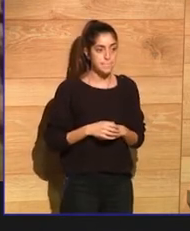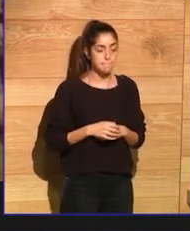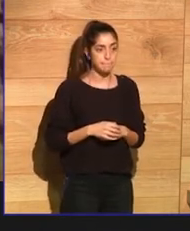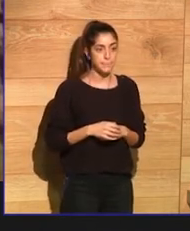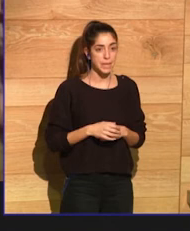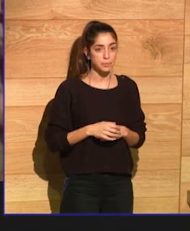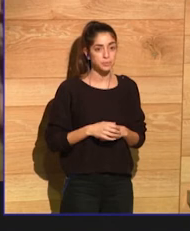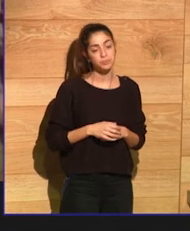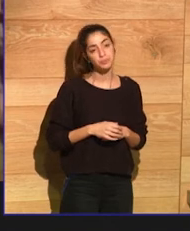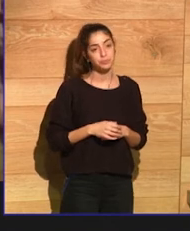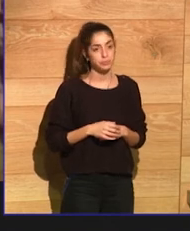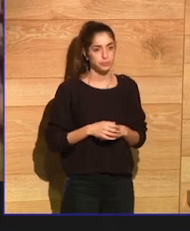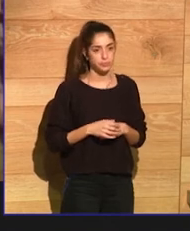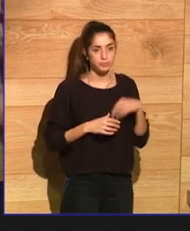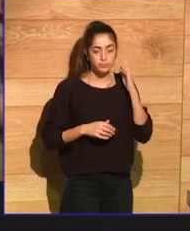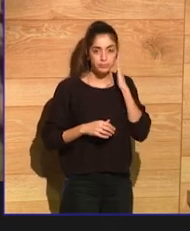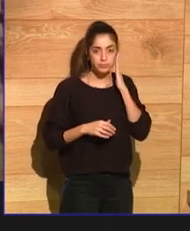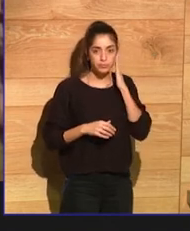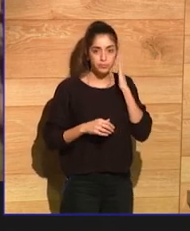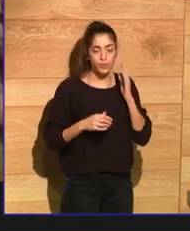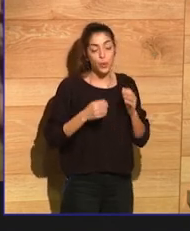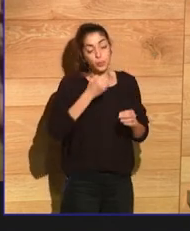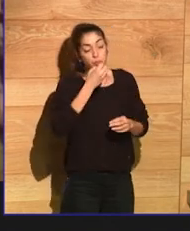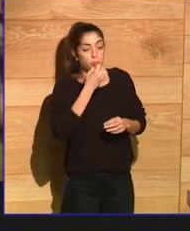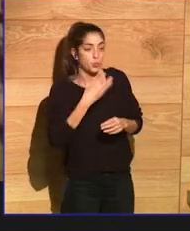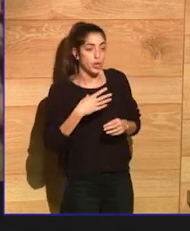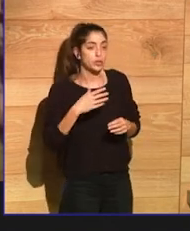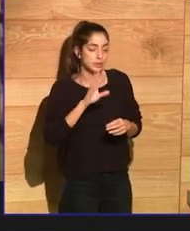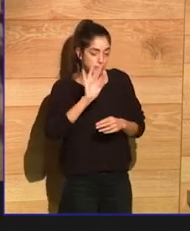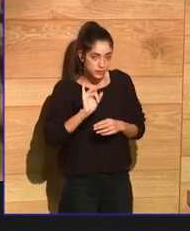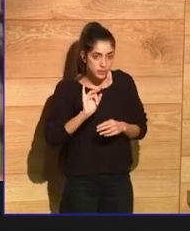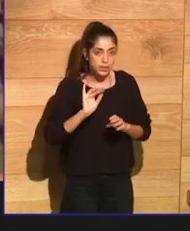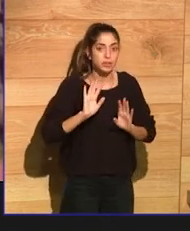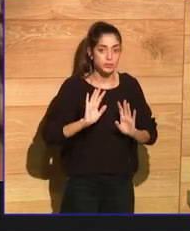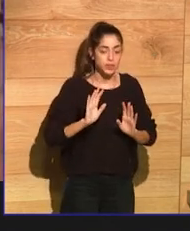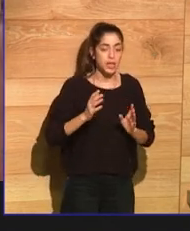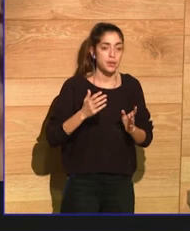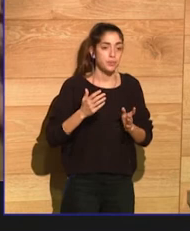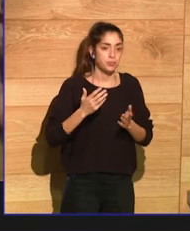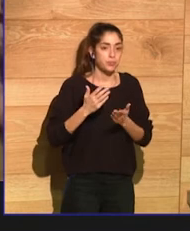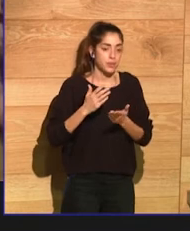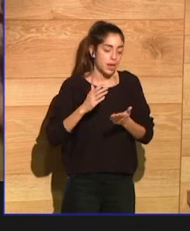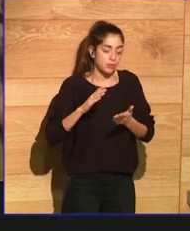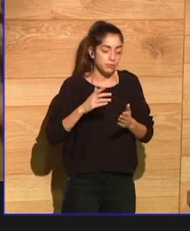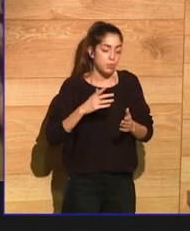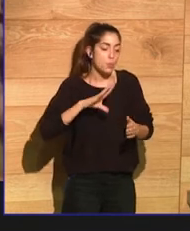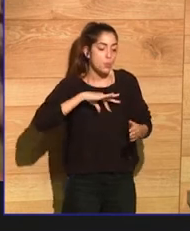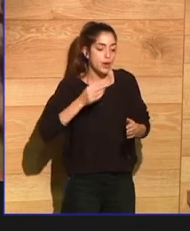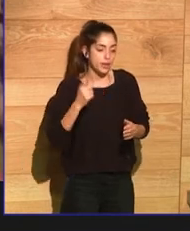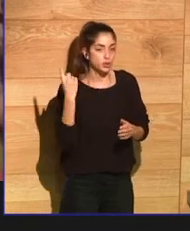I think there's a big part of the solitary, you know, I think that that's a very good point. Thank you for making it.